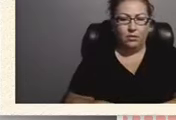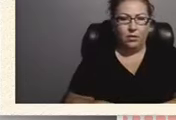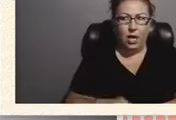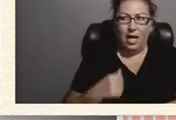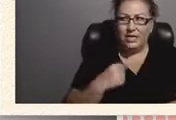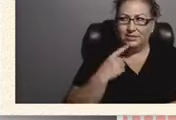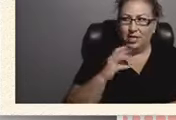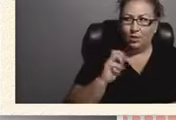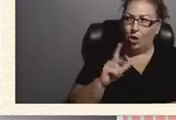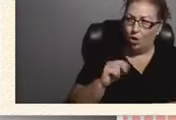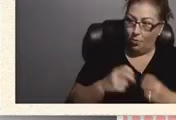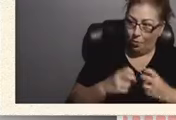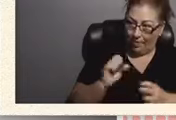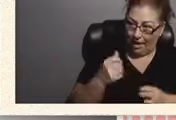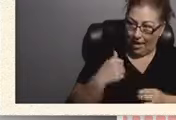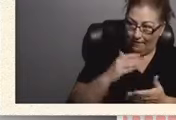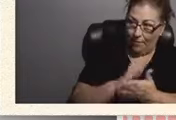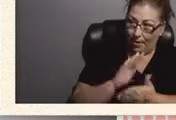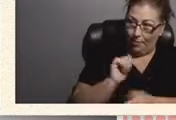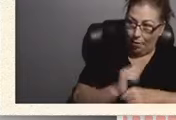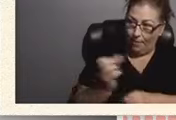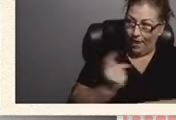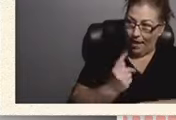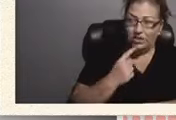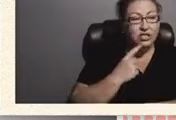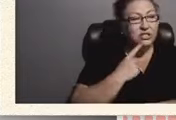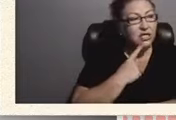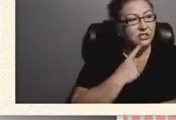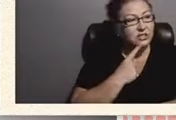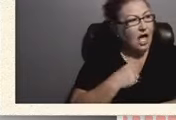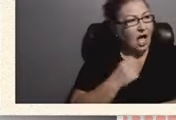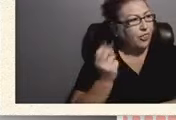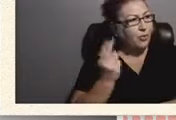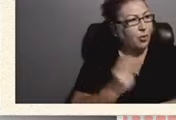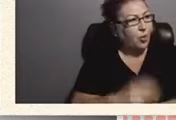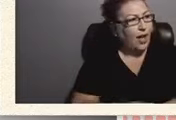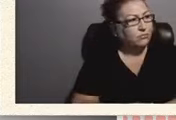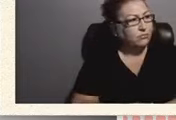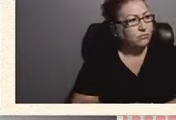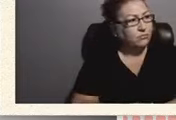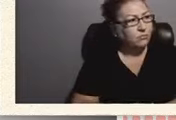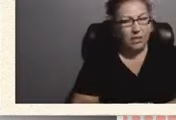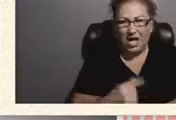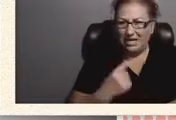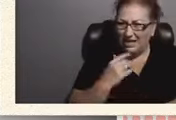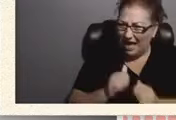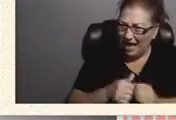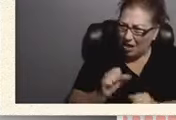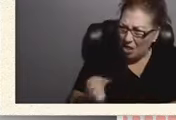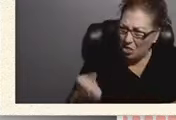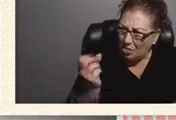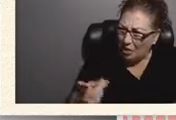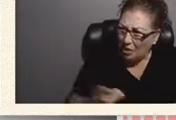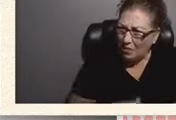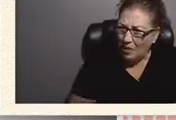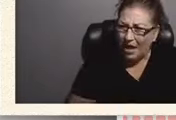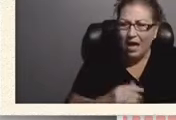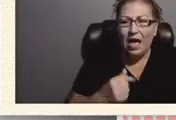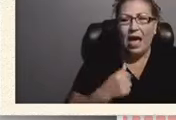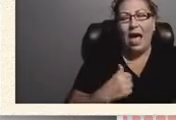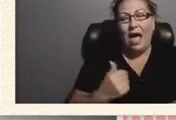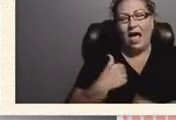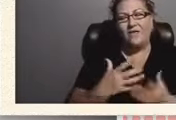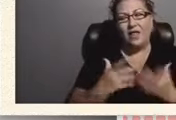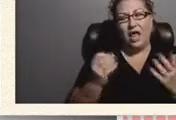problem can i have the paperwork back and she says i threw it away i'm like how can you throw it away so i have a lot of negative